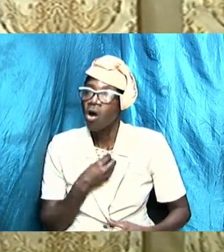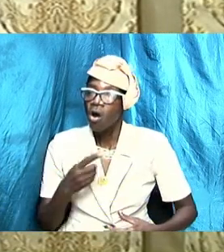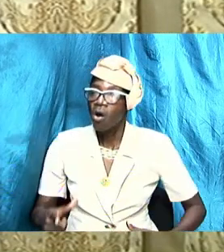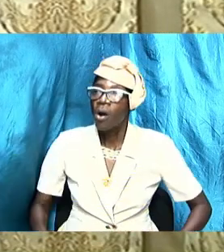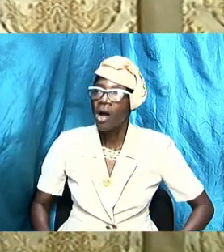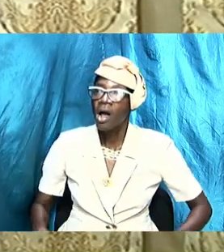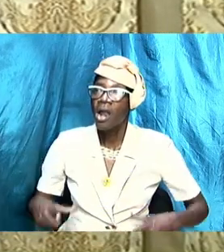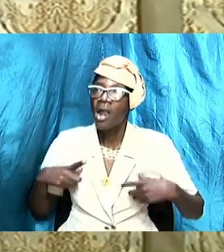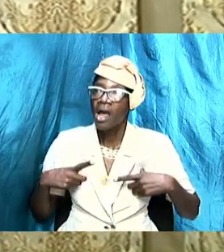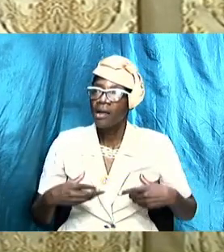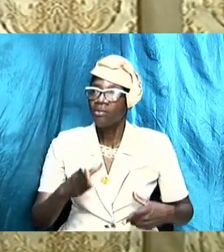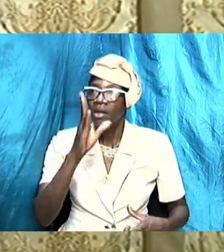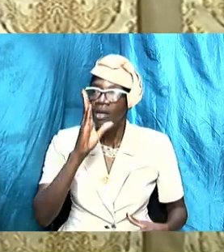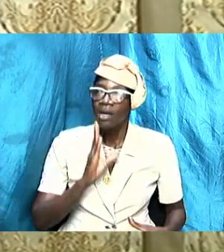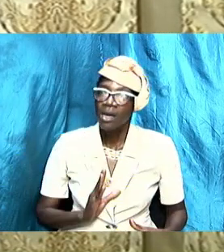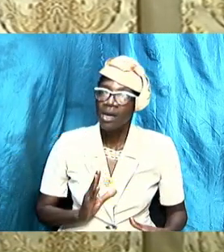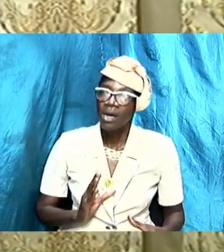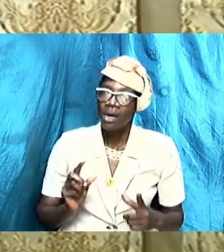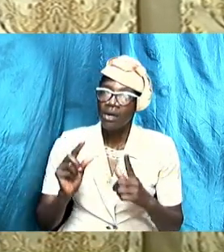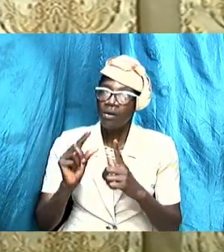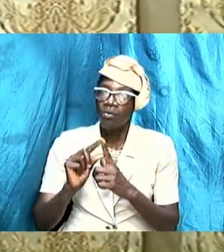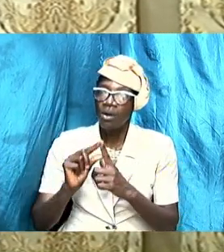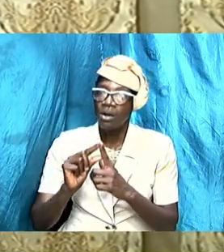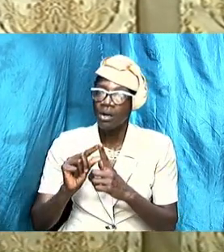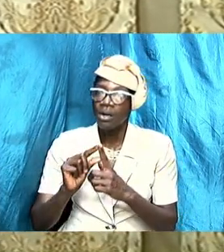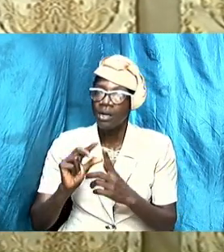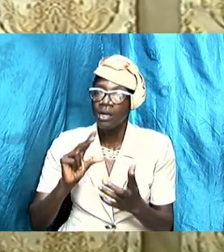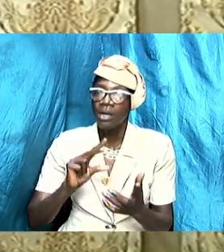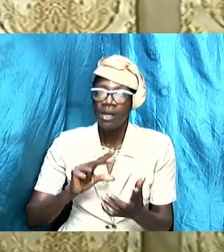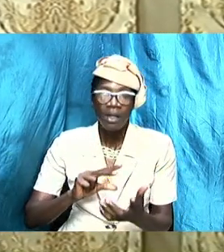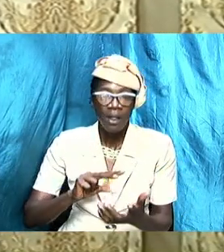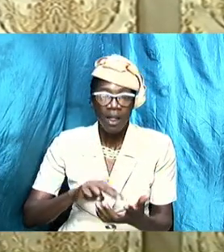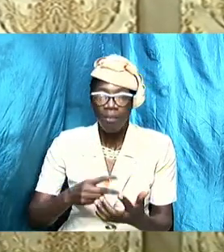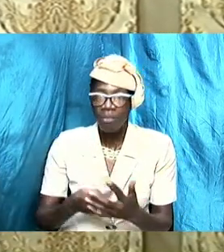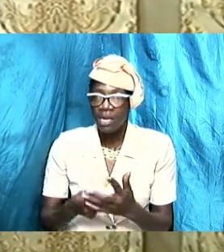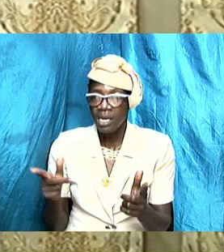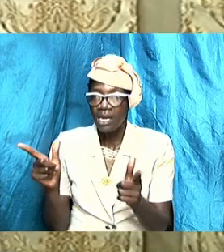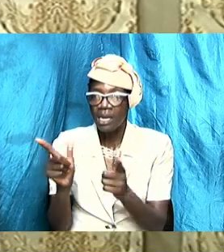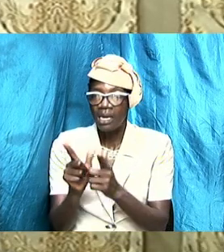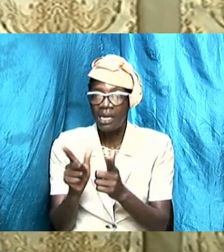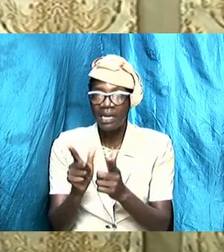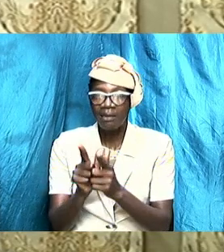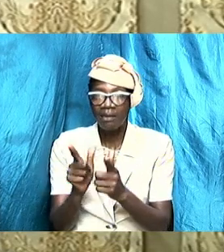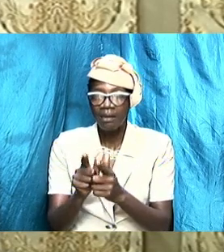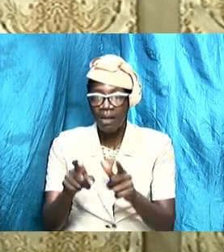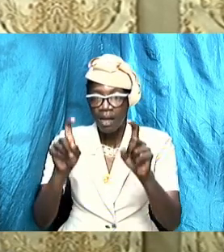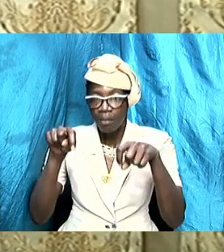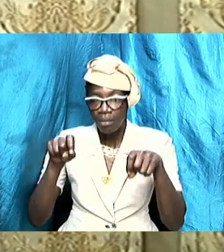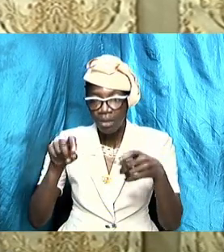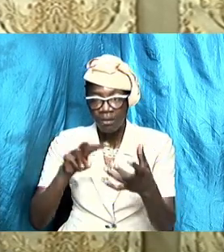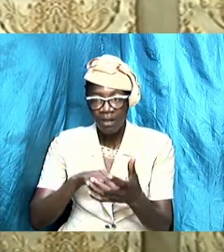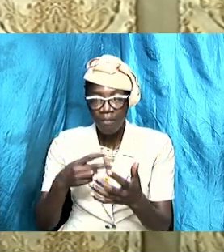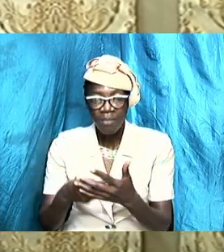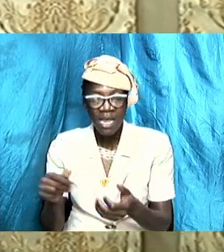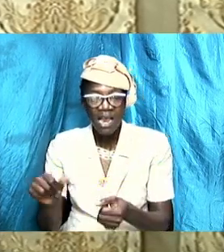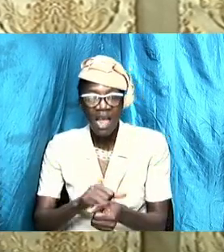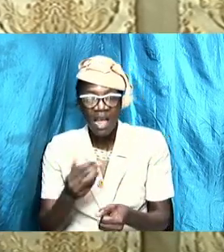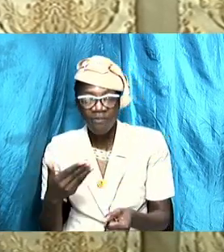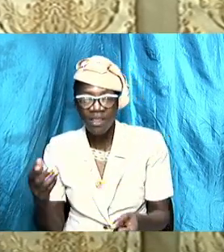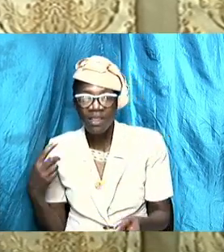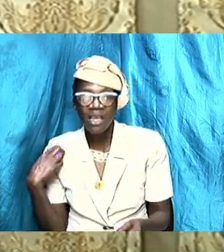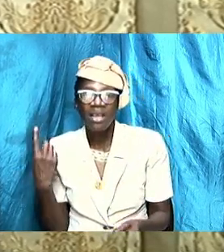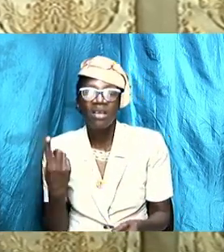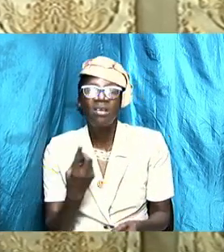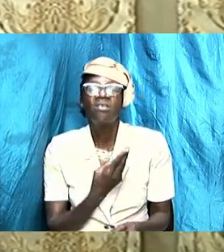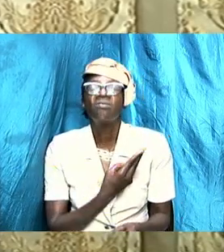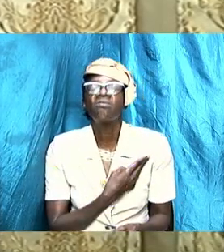word means very little to us it must mean everything to us it